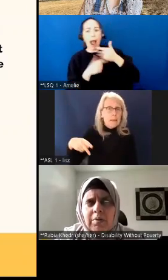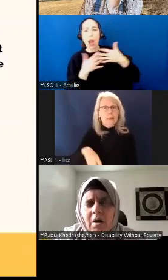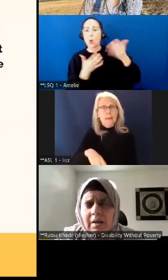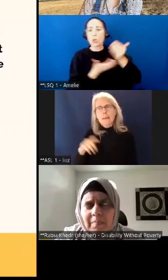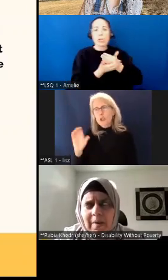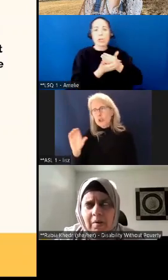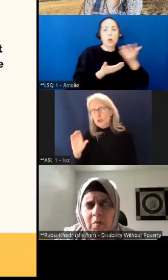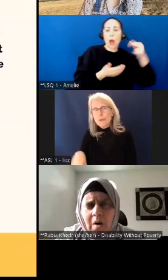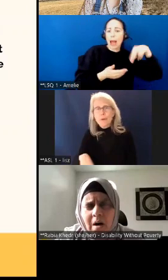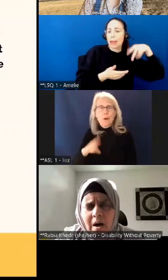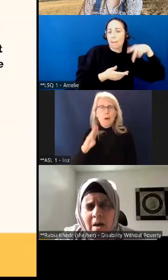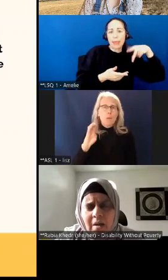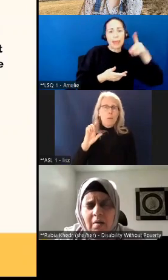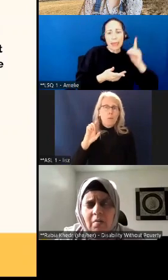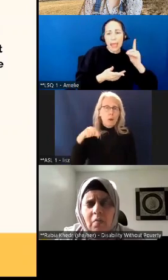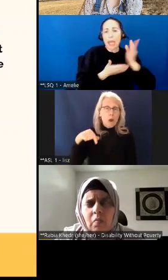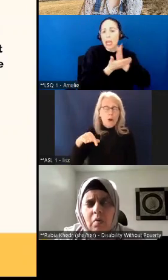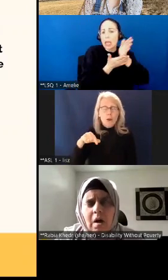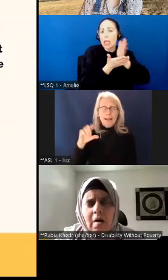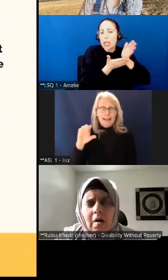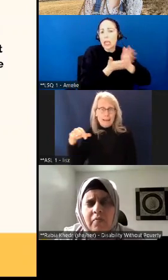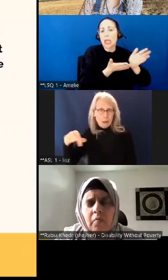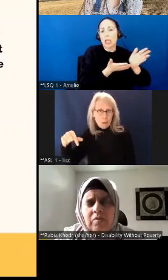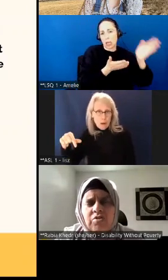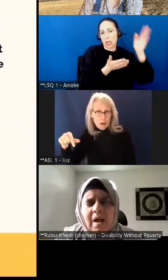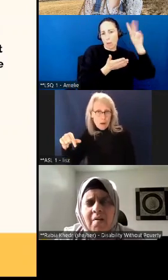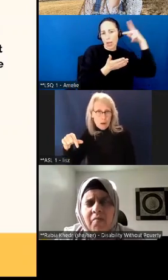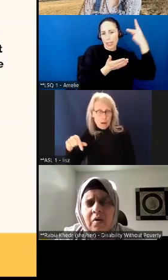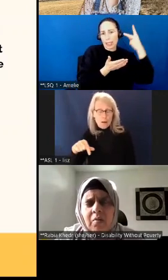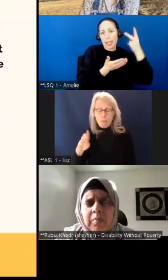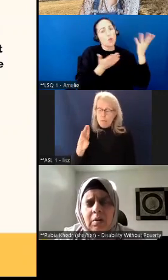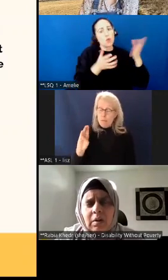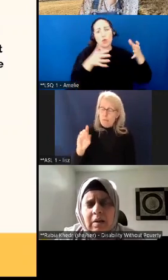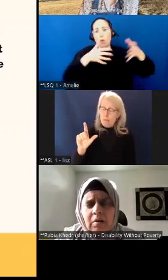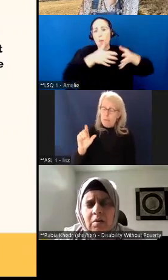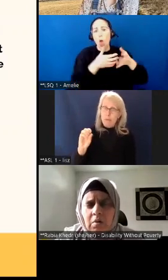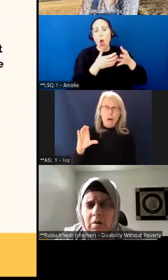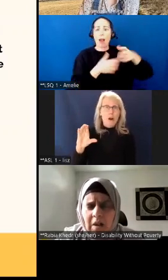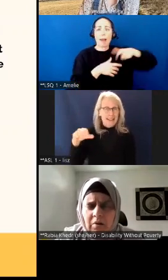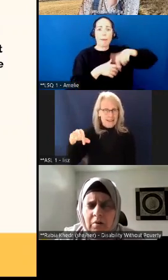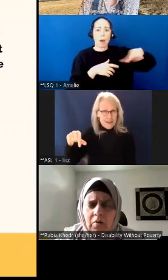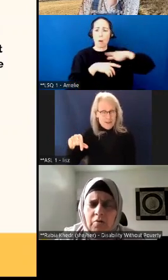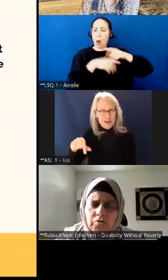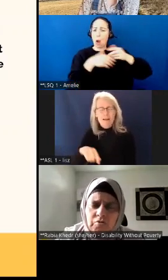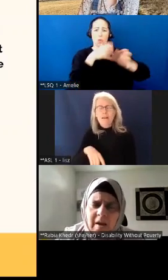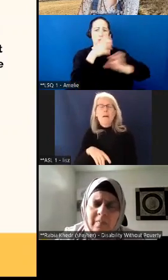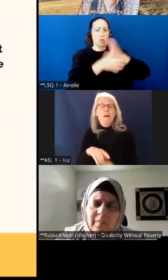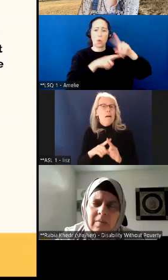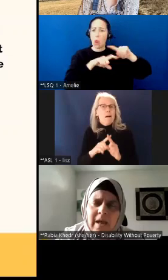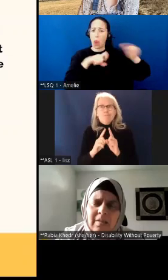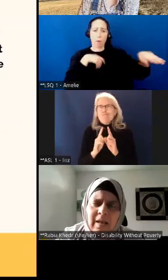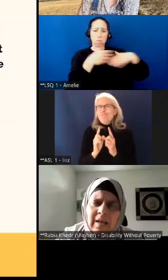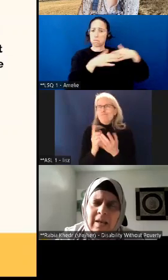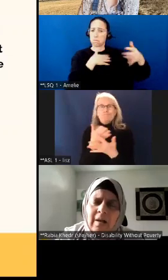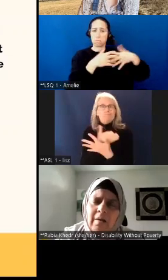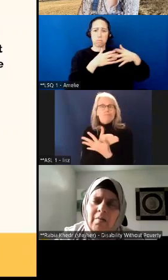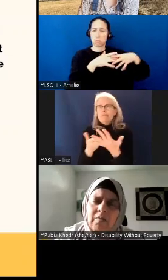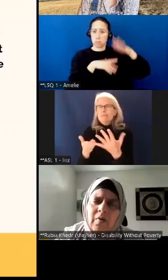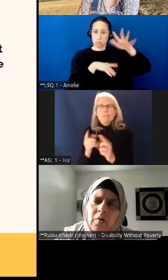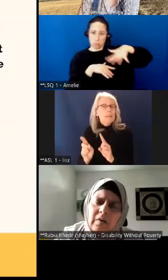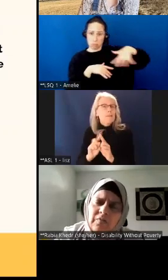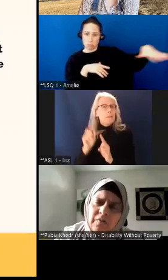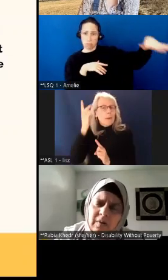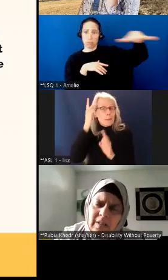Bloc Quebecois of whichever political color or stripe that they